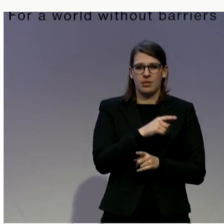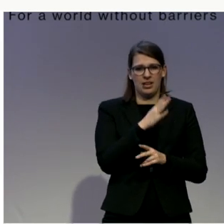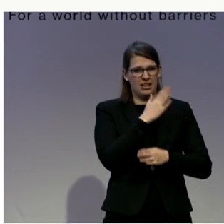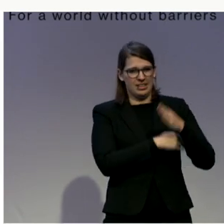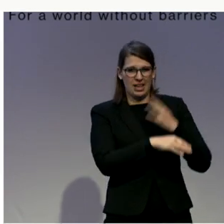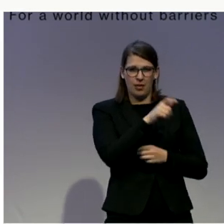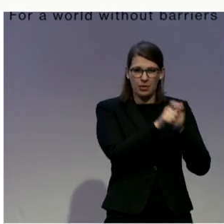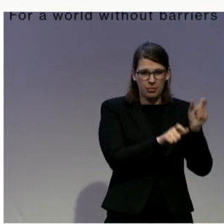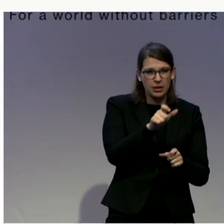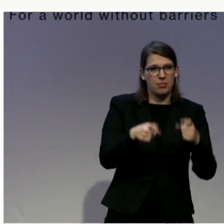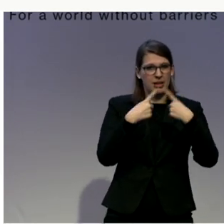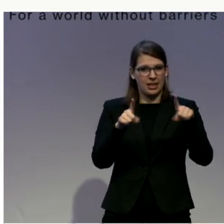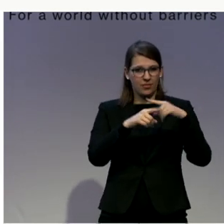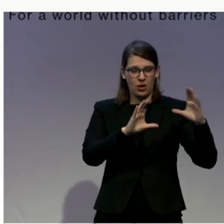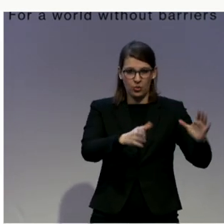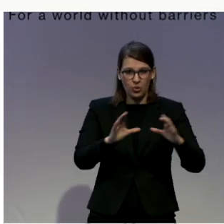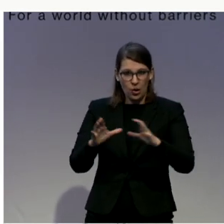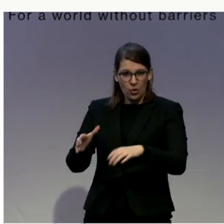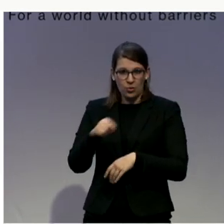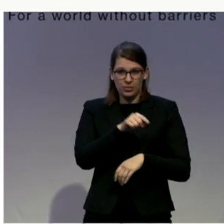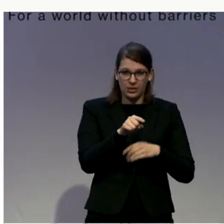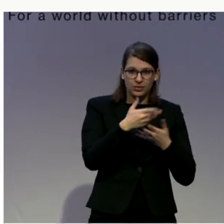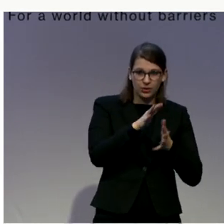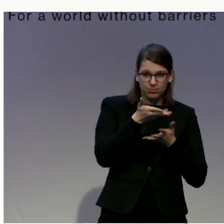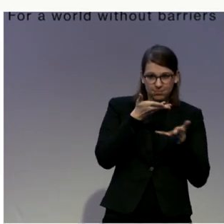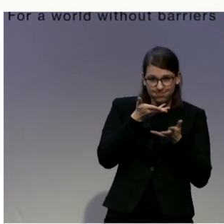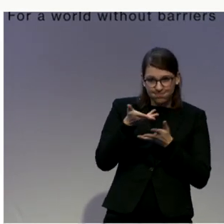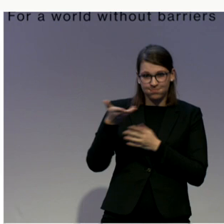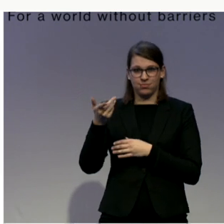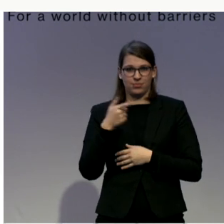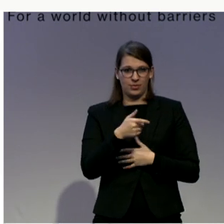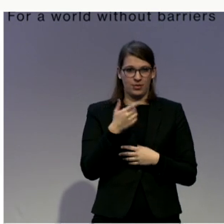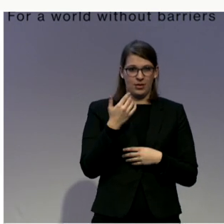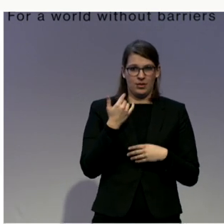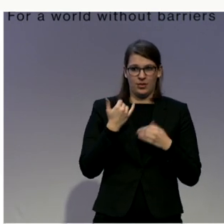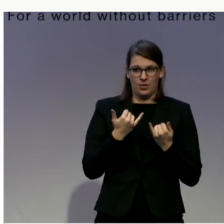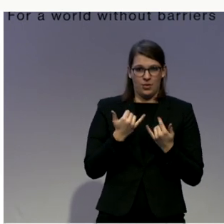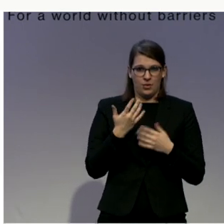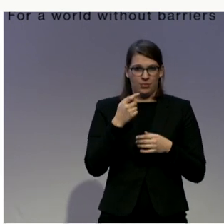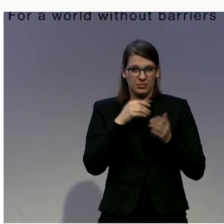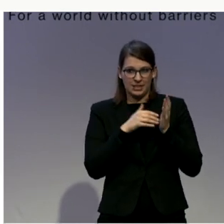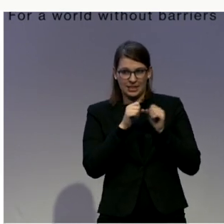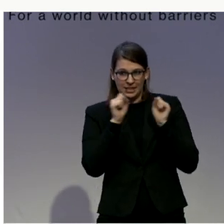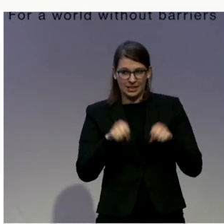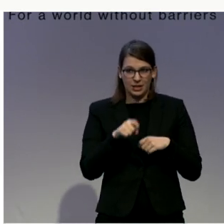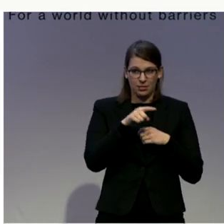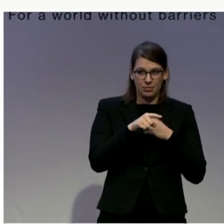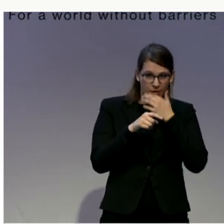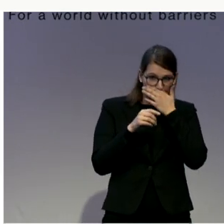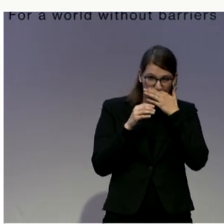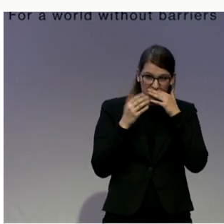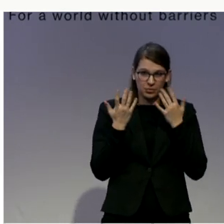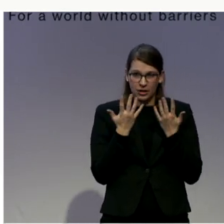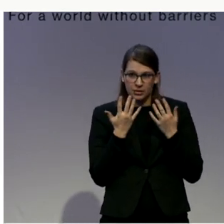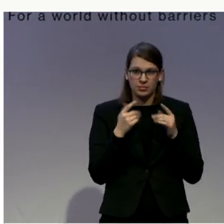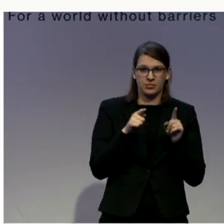who are in contact with the justice system. I also liked that the work is community-based because I think that's a first step